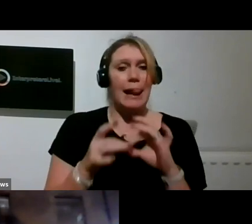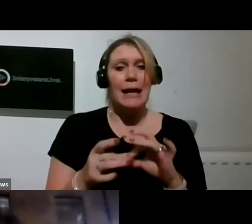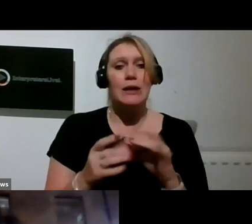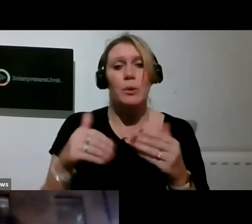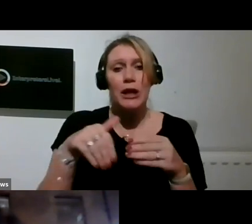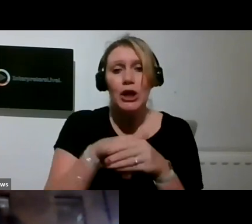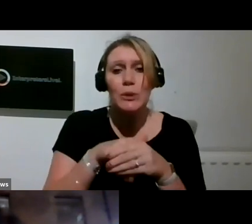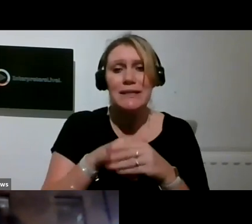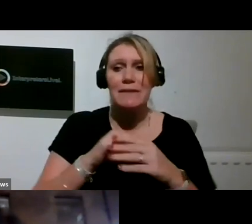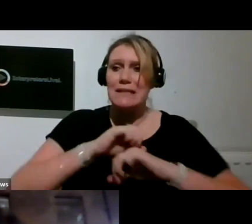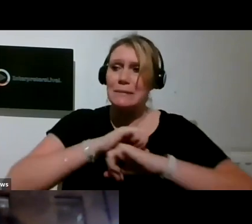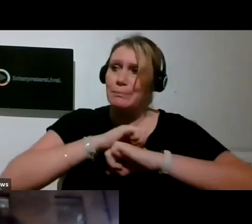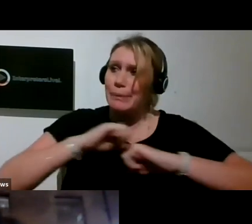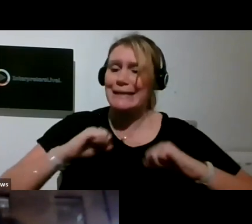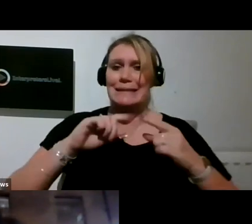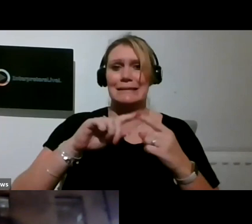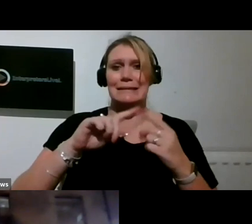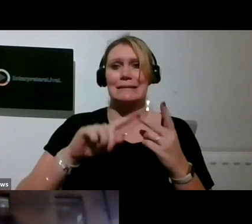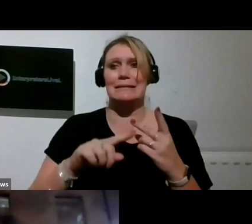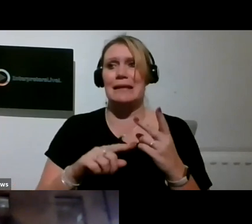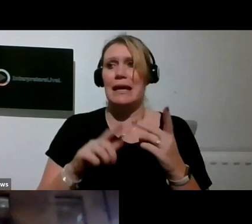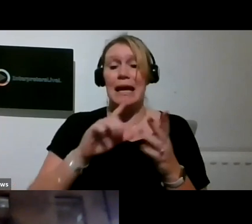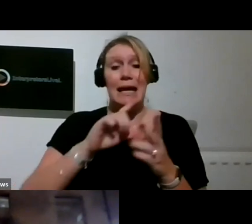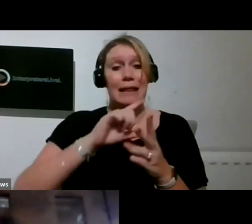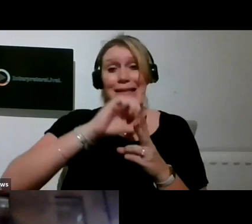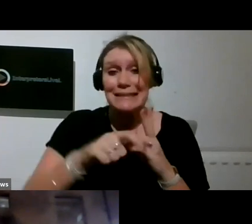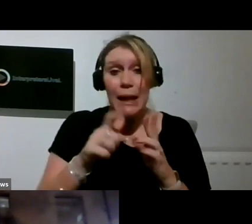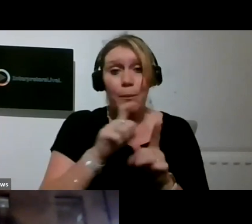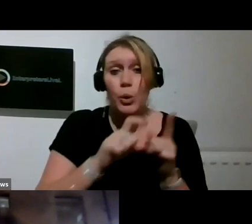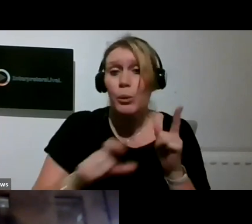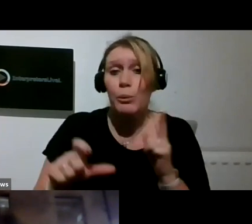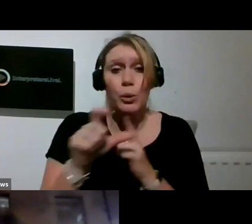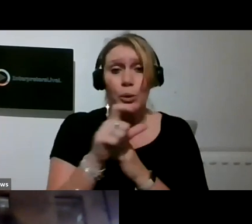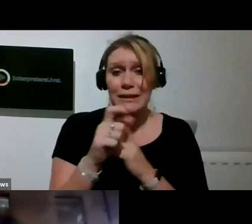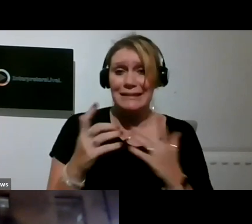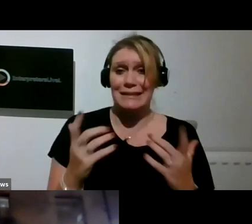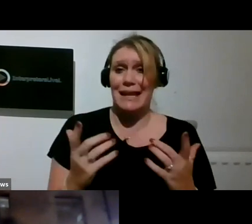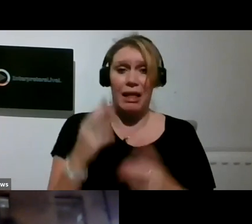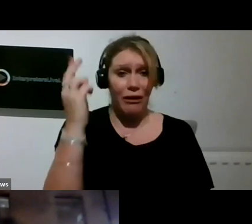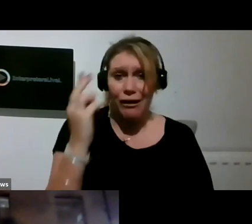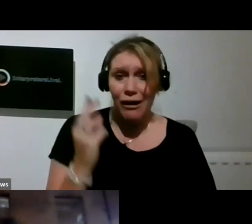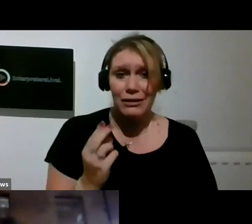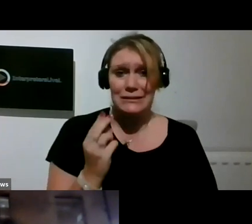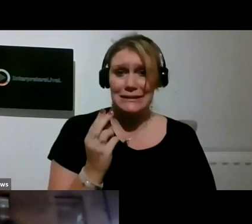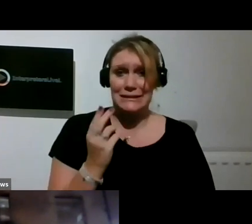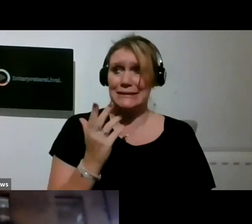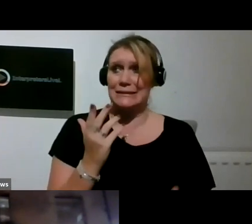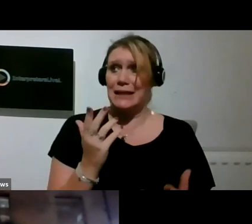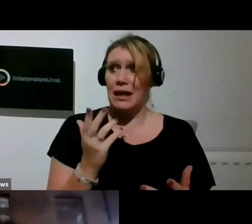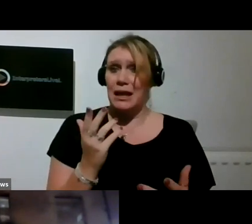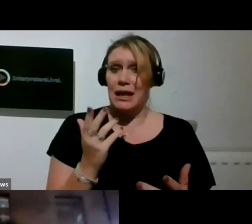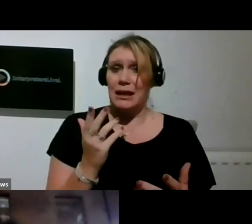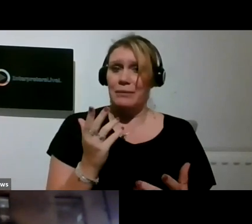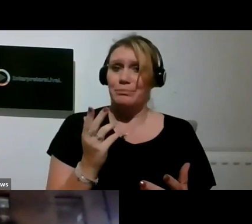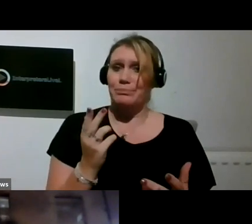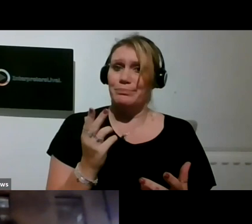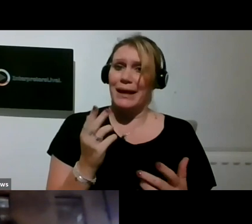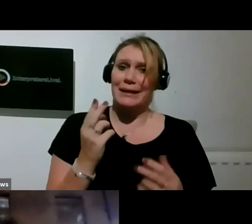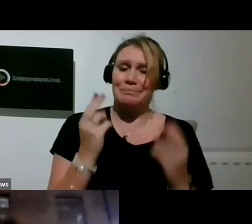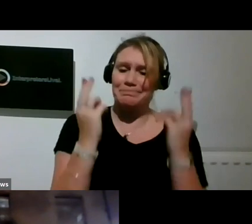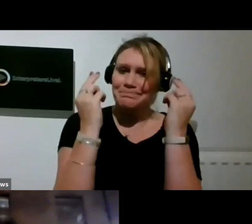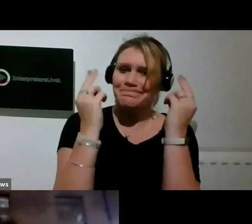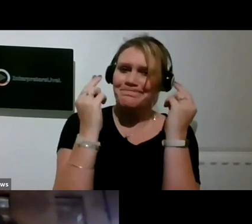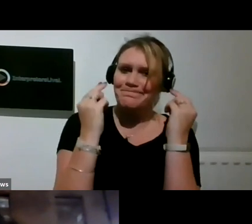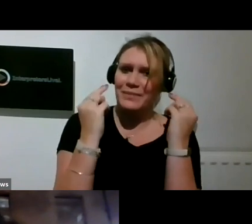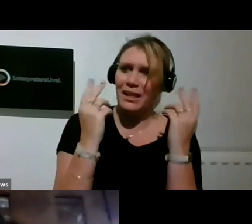spaces for disability, disabled communities, and disabled artists having been very much diminished over the last 10